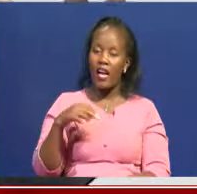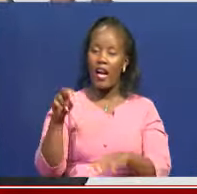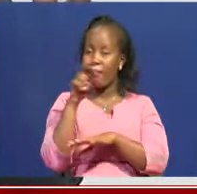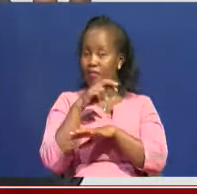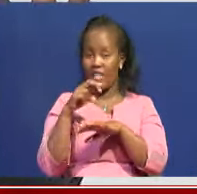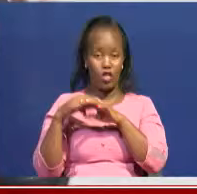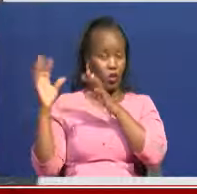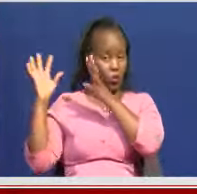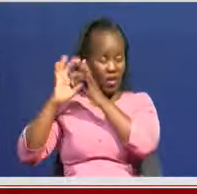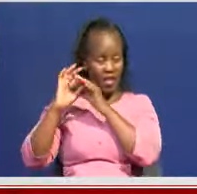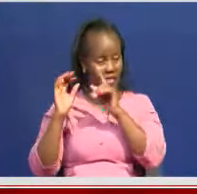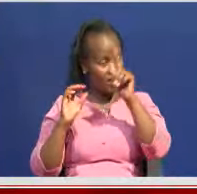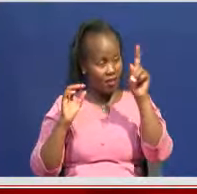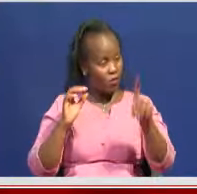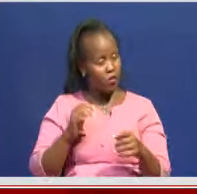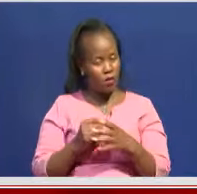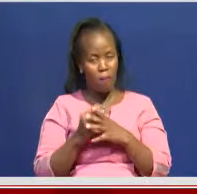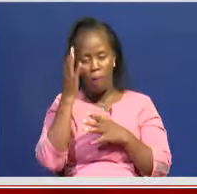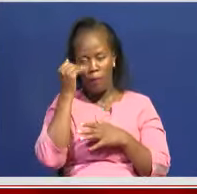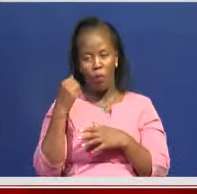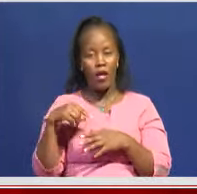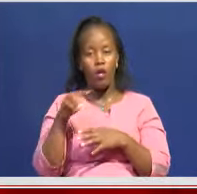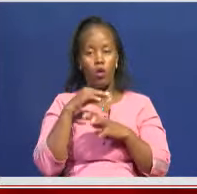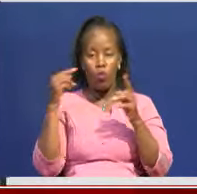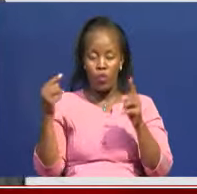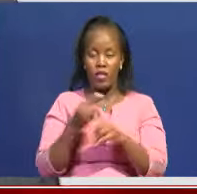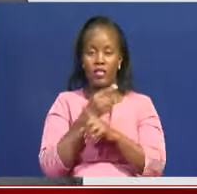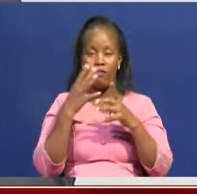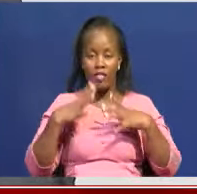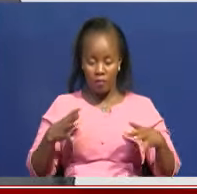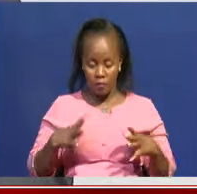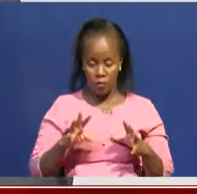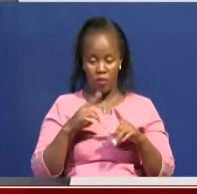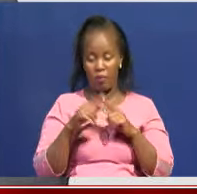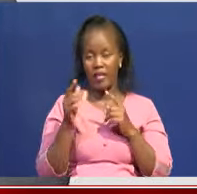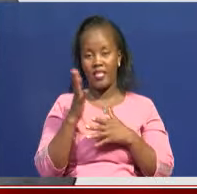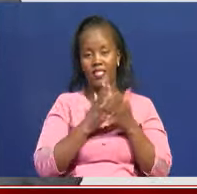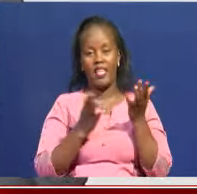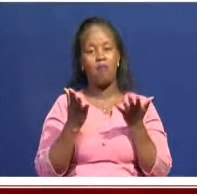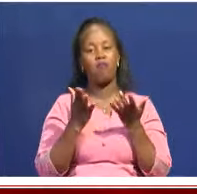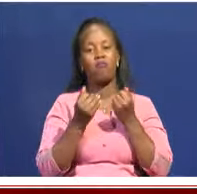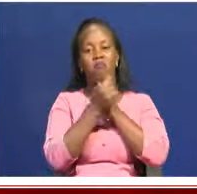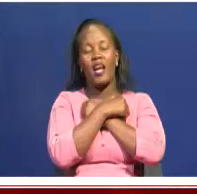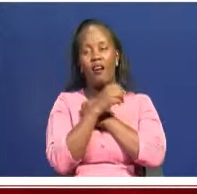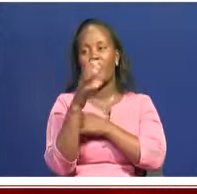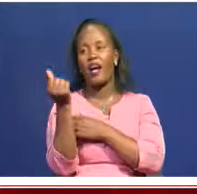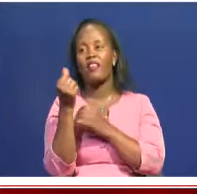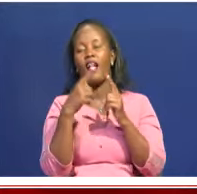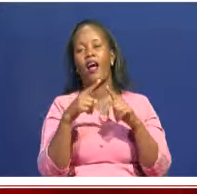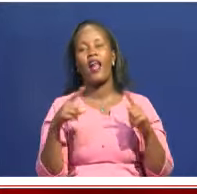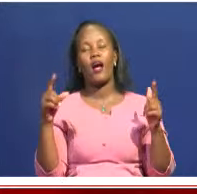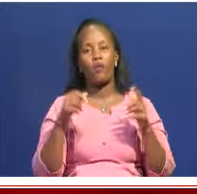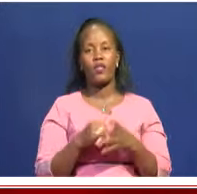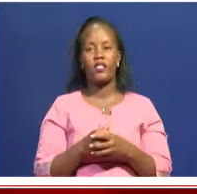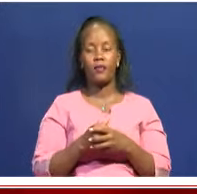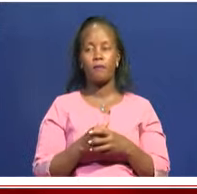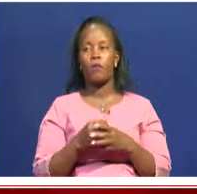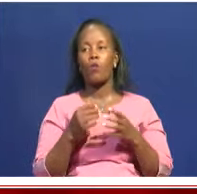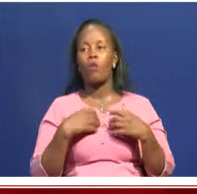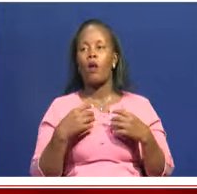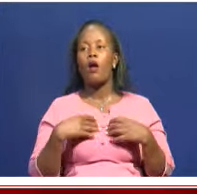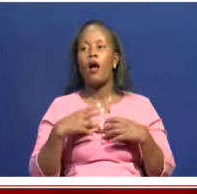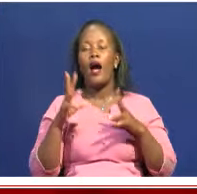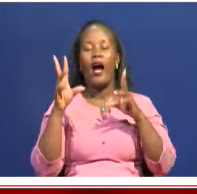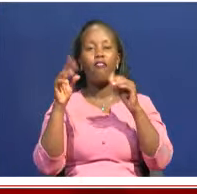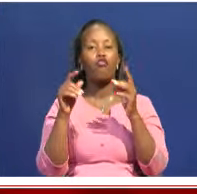different people, but we have this culture that is called the Kenyan culture. Well, we don't have one specific culture as